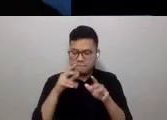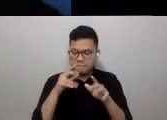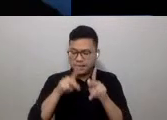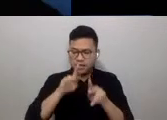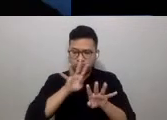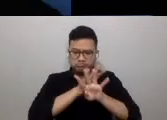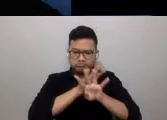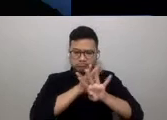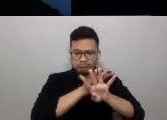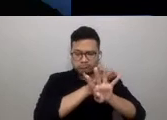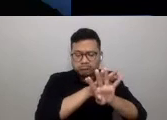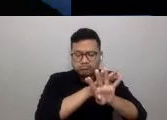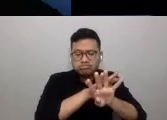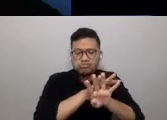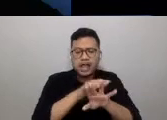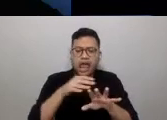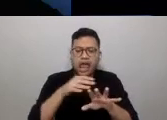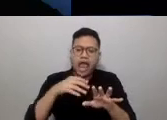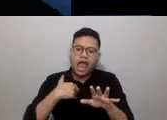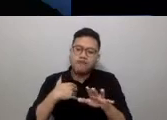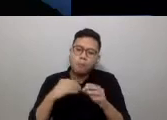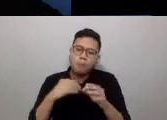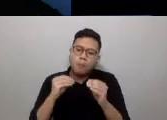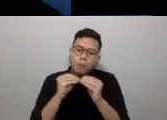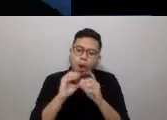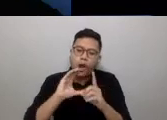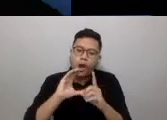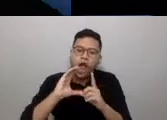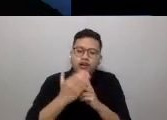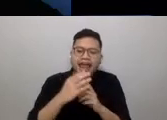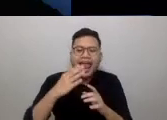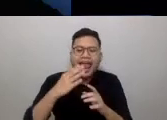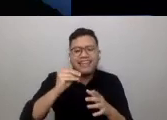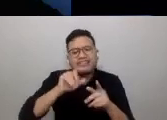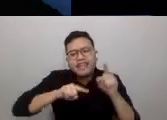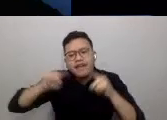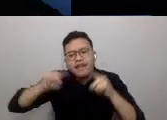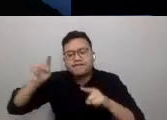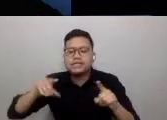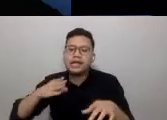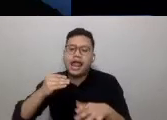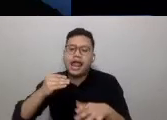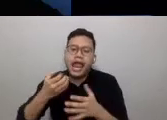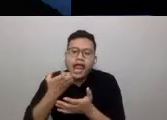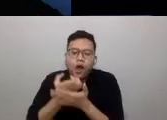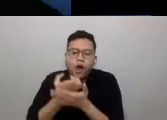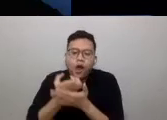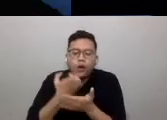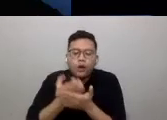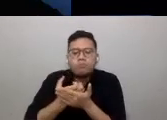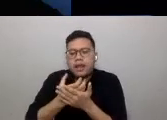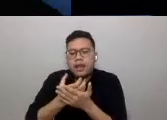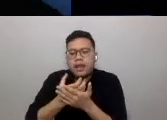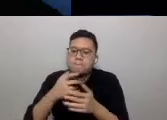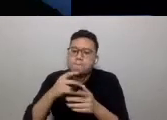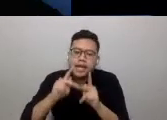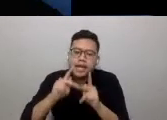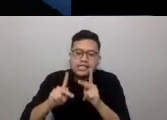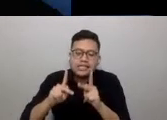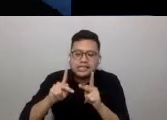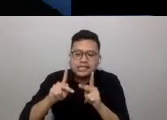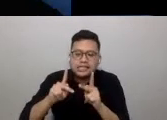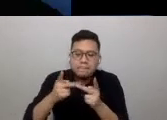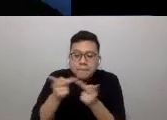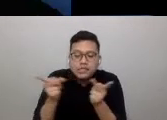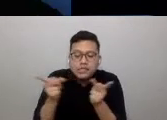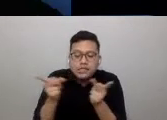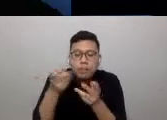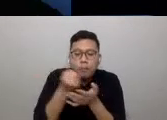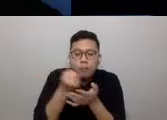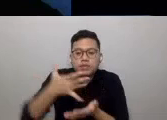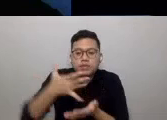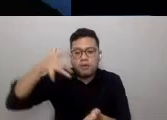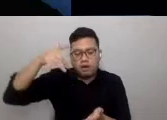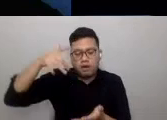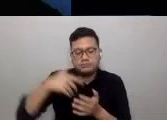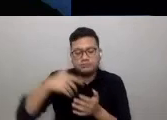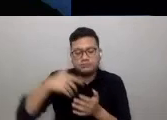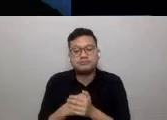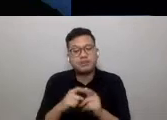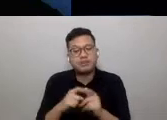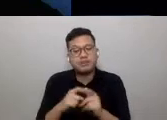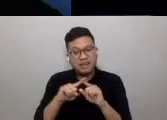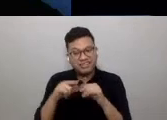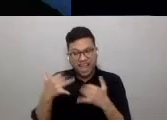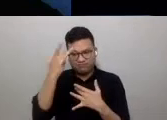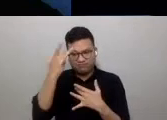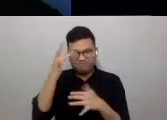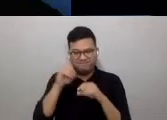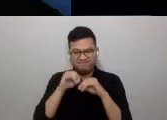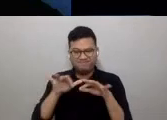culturally rich, socially diverse and economically prosperous places. But the pandemic has recently altered